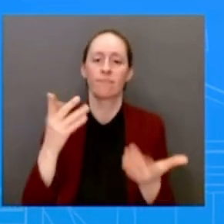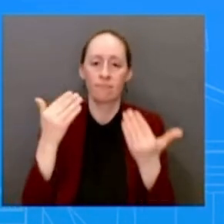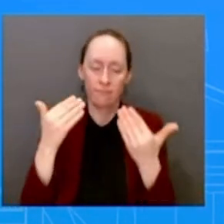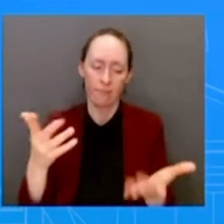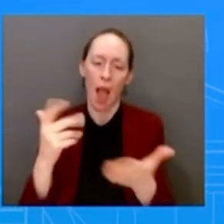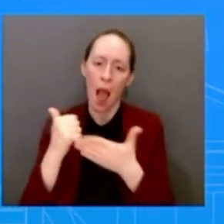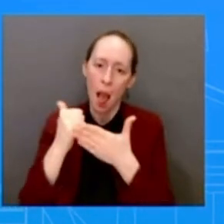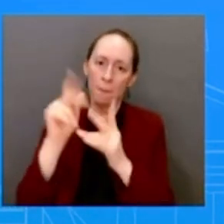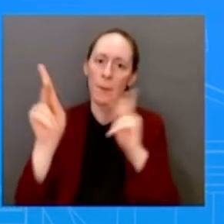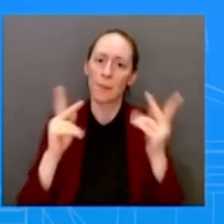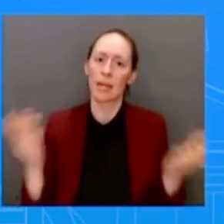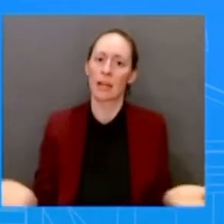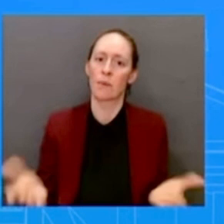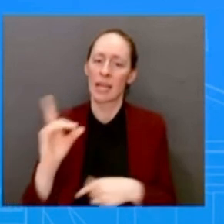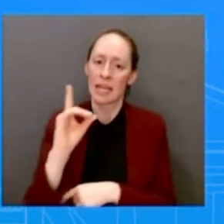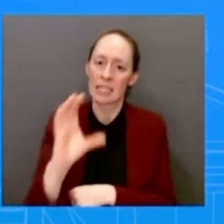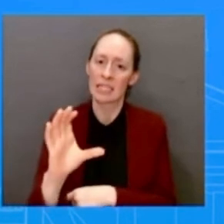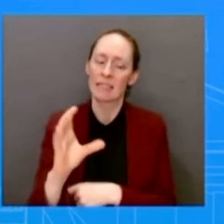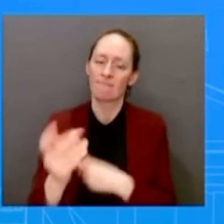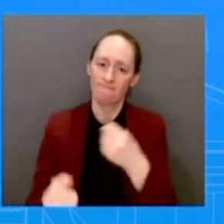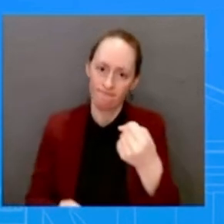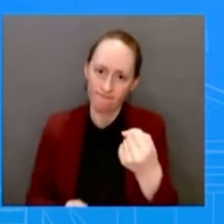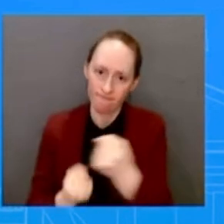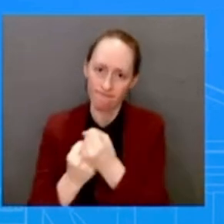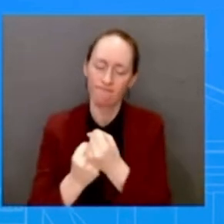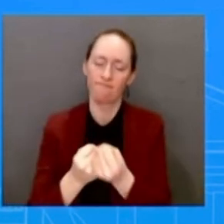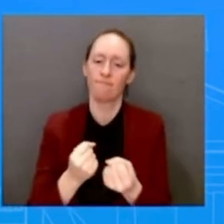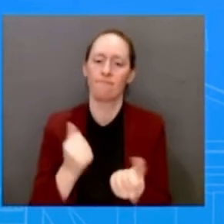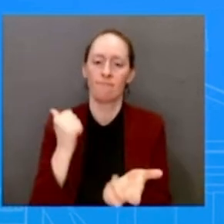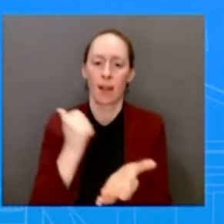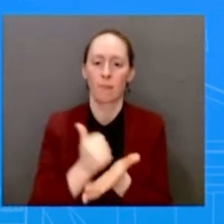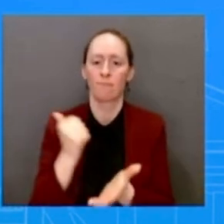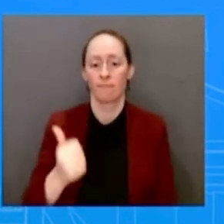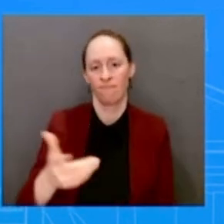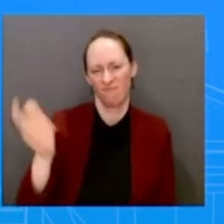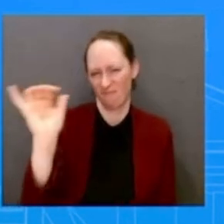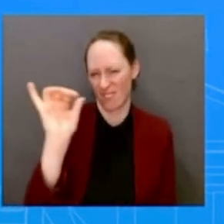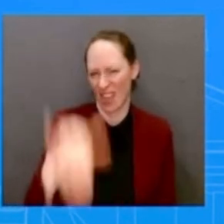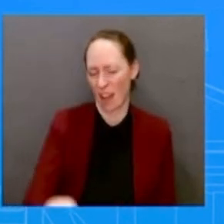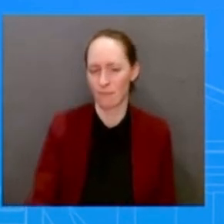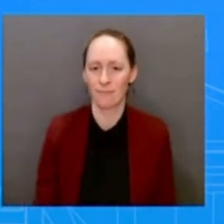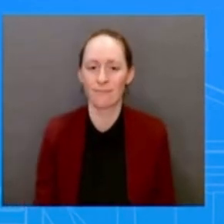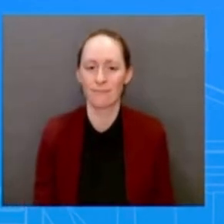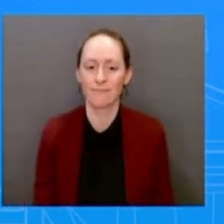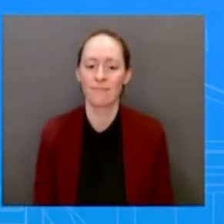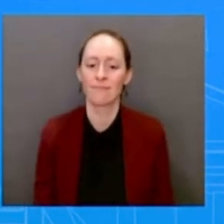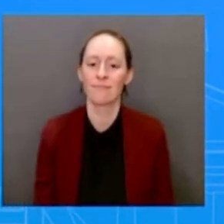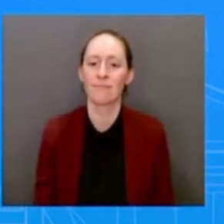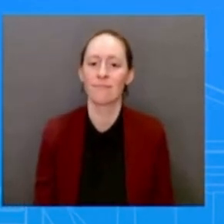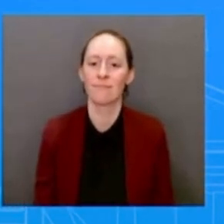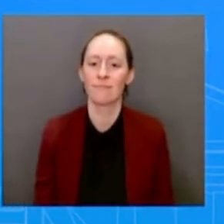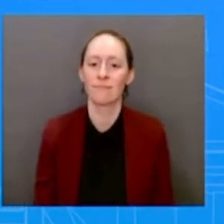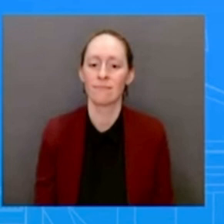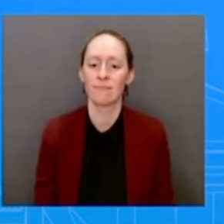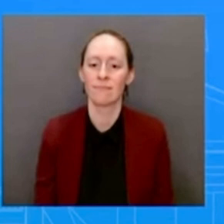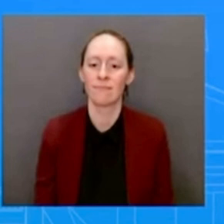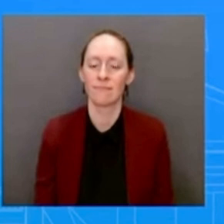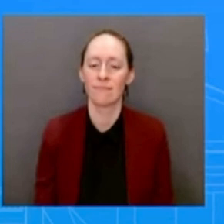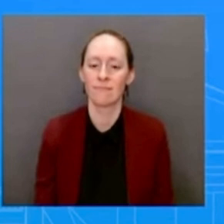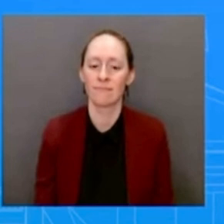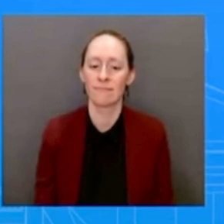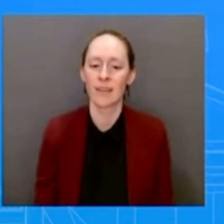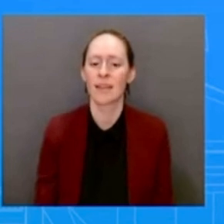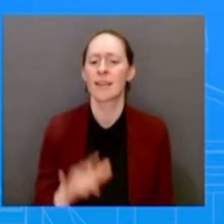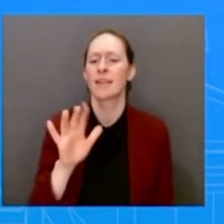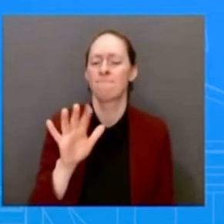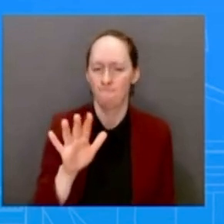And it's as simple as that. Thank I'm seeing two, perhaps, parallels here. In the discussion about the SAP, which